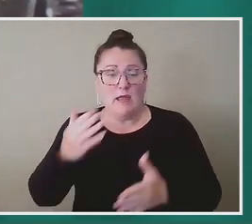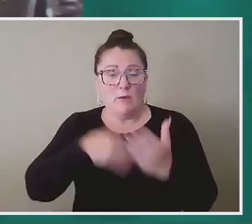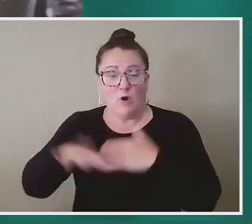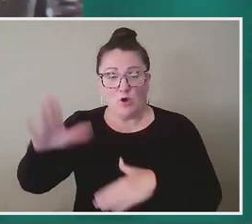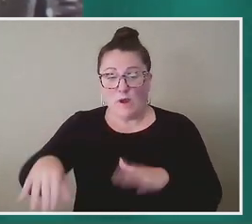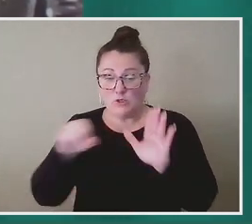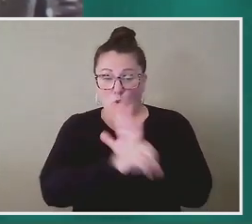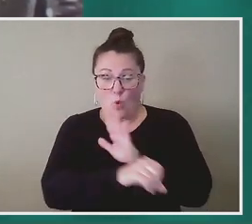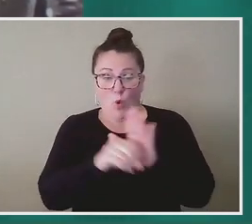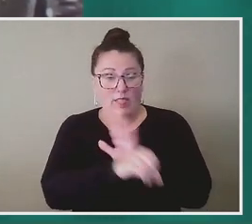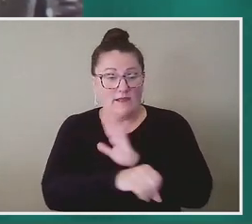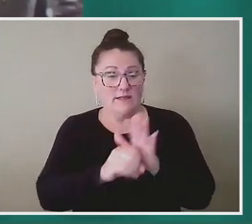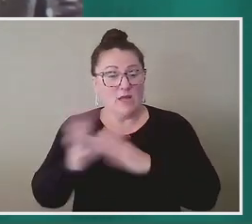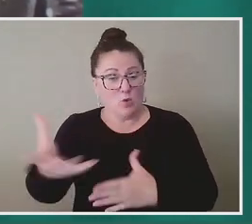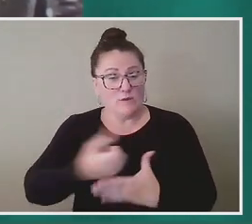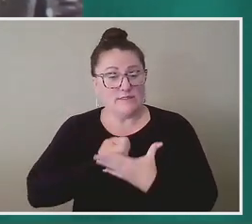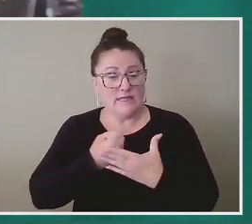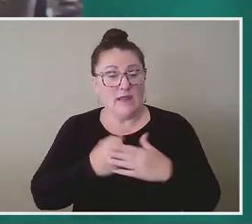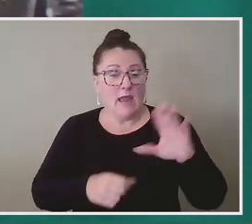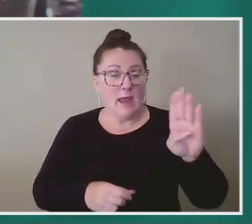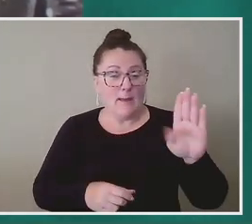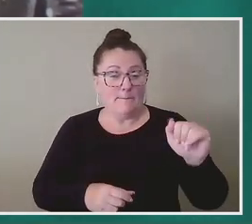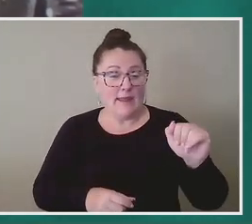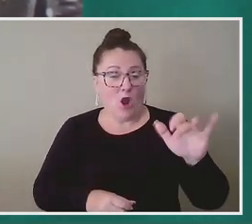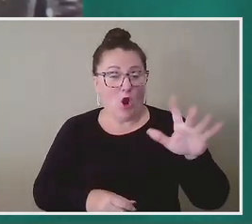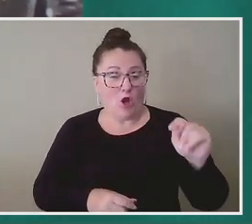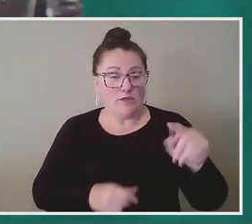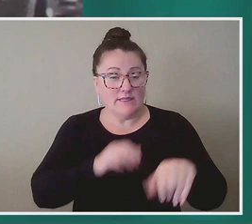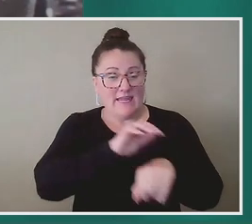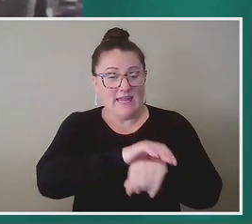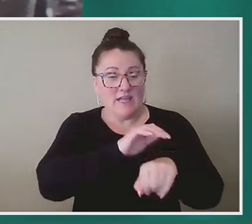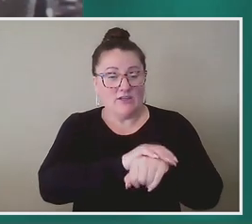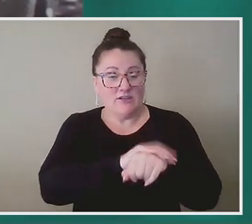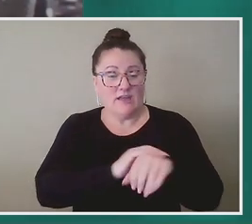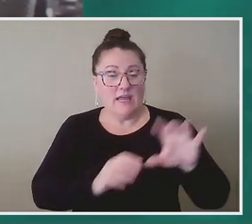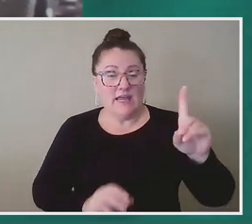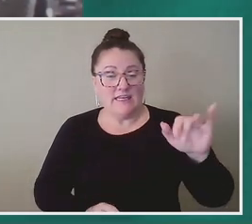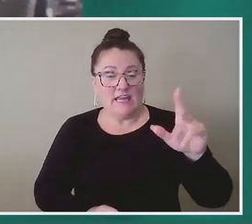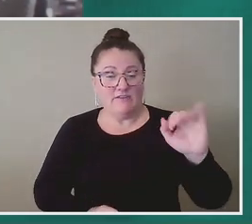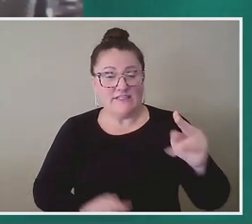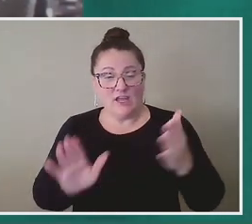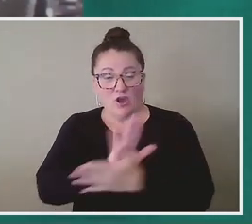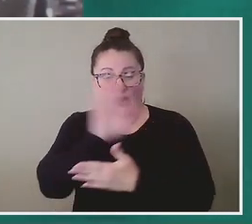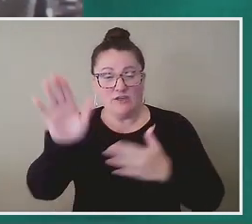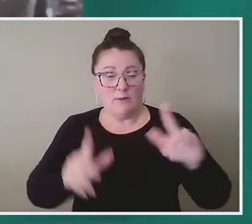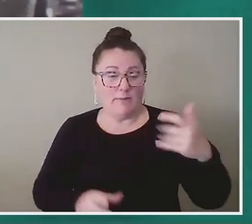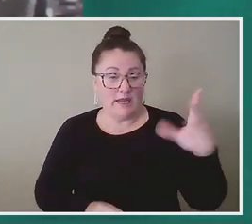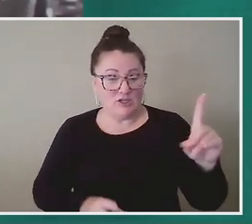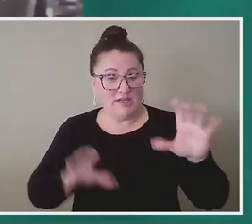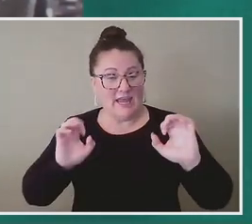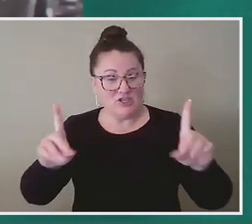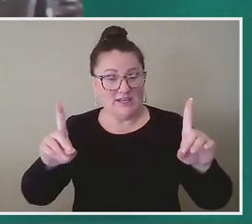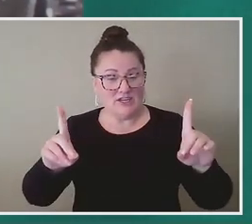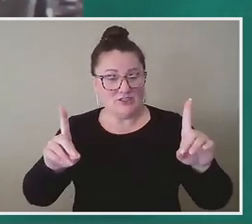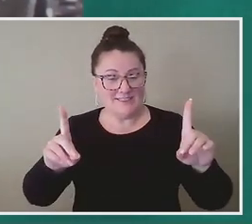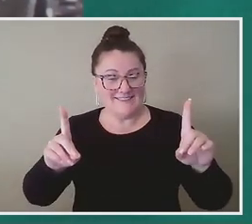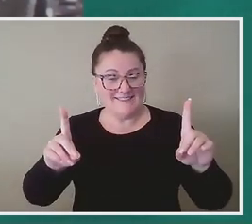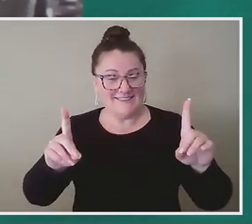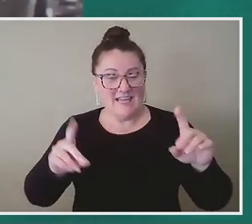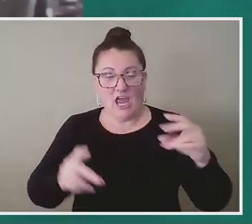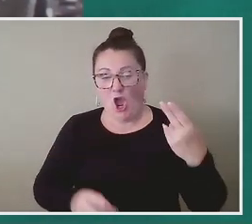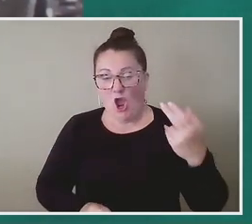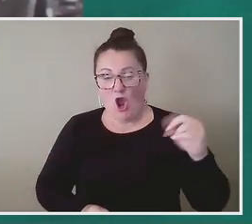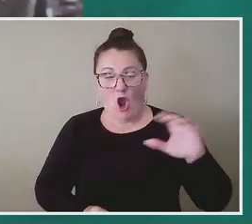and received his Bachelor of Arts in English from Davidson College and his PhD in Education from Harvard